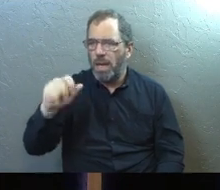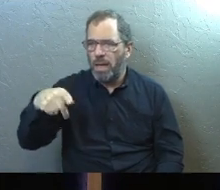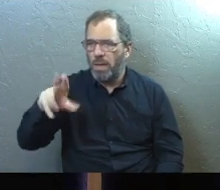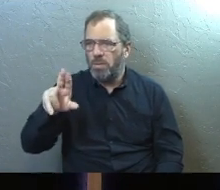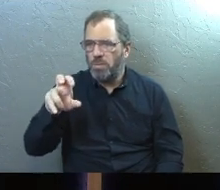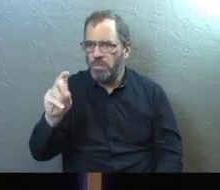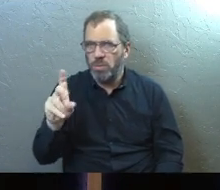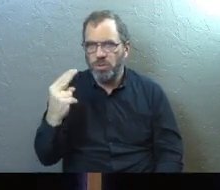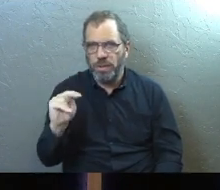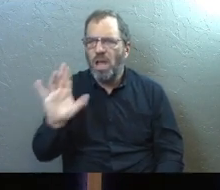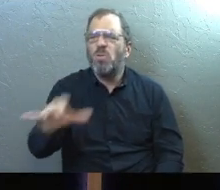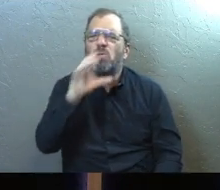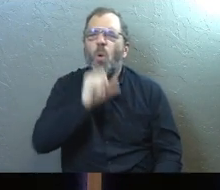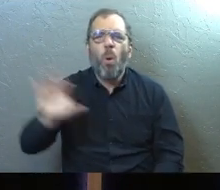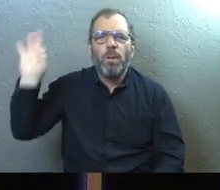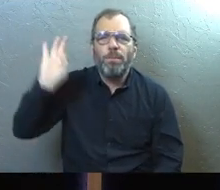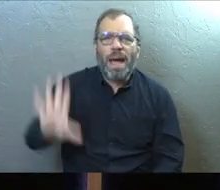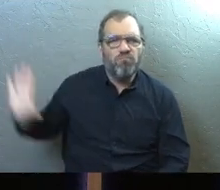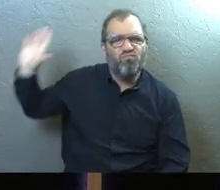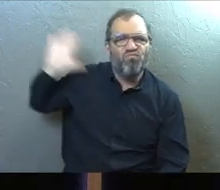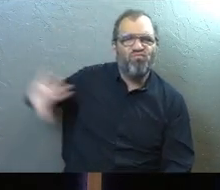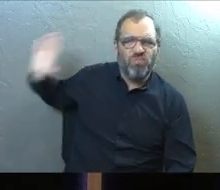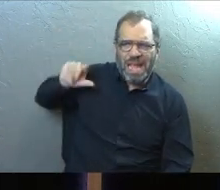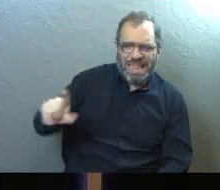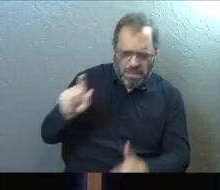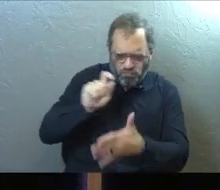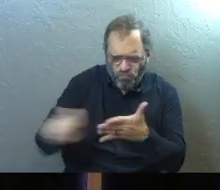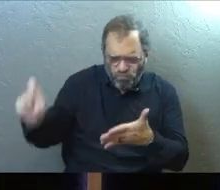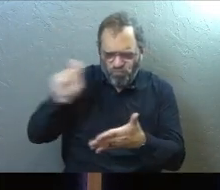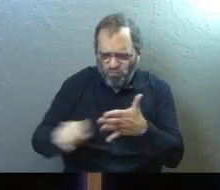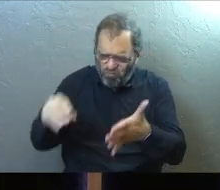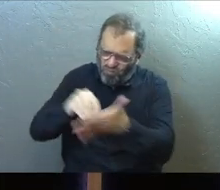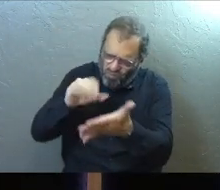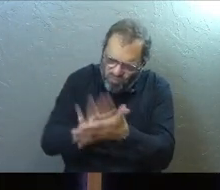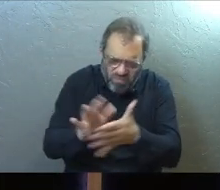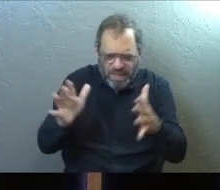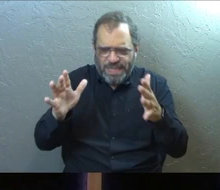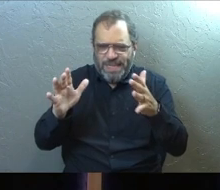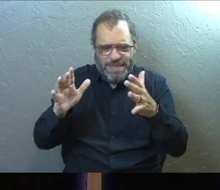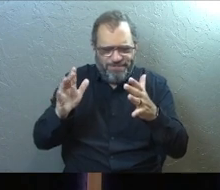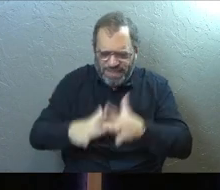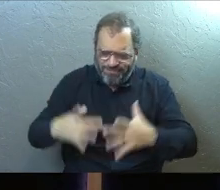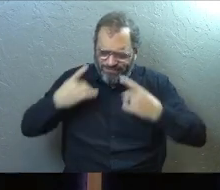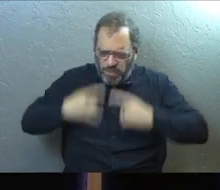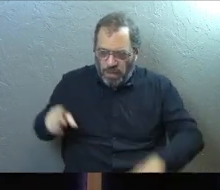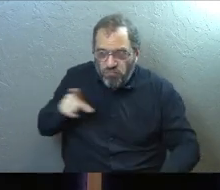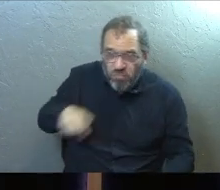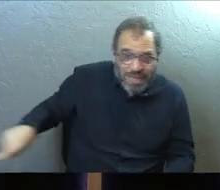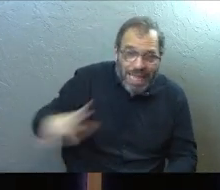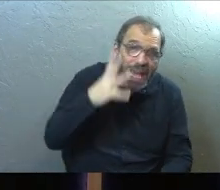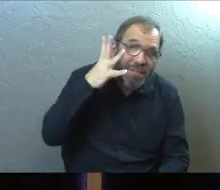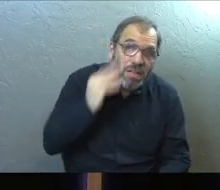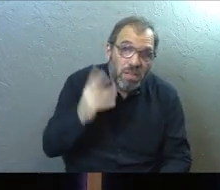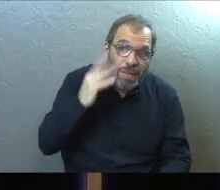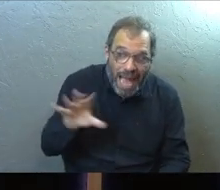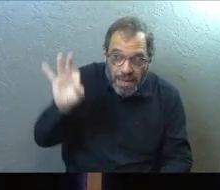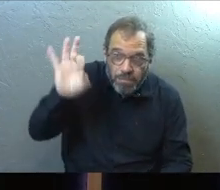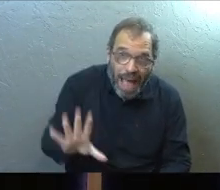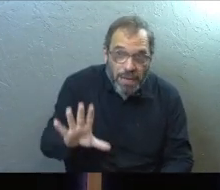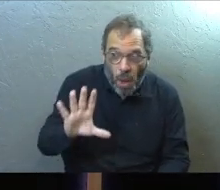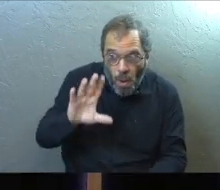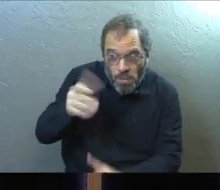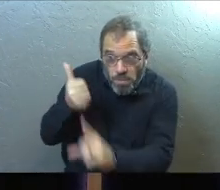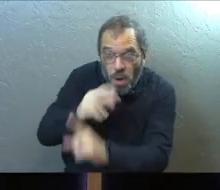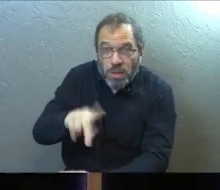so, so those are some old pastors, right? And they, they've written, they've documented the, the kind of depression that they went through as pastors.